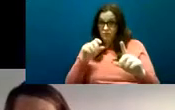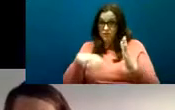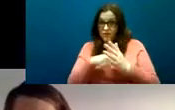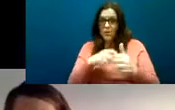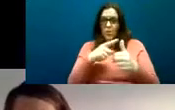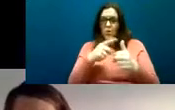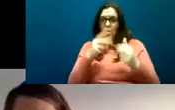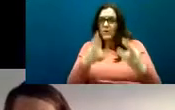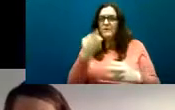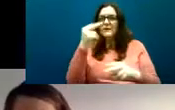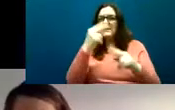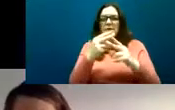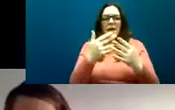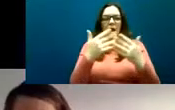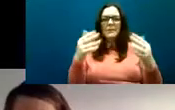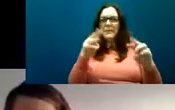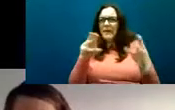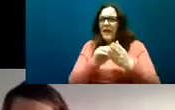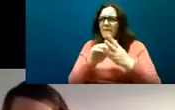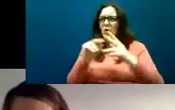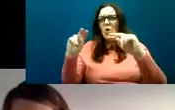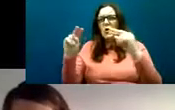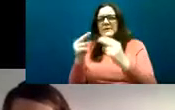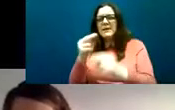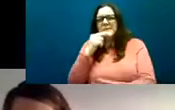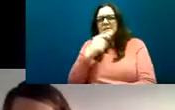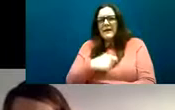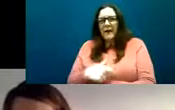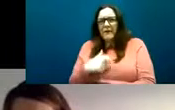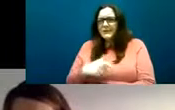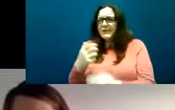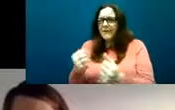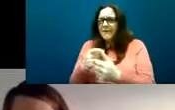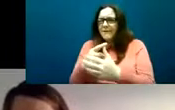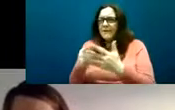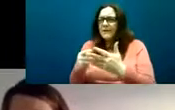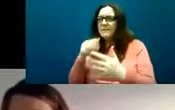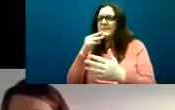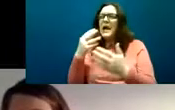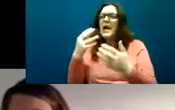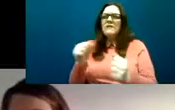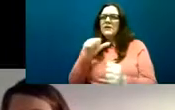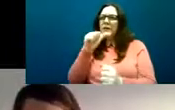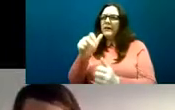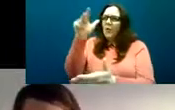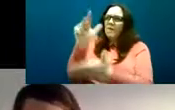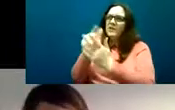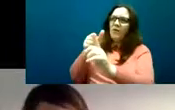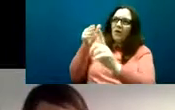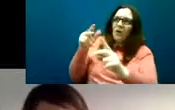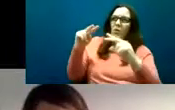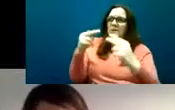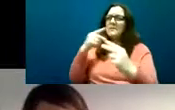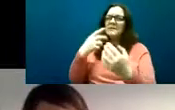in a representative sample of homeless people based in Dublin and that was how we were going to capture a measure of autism